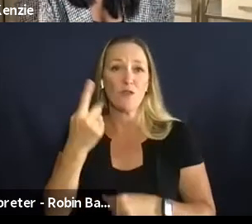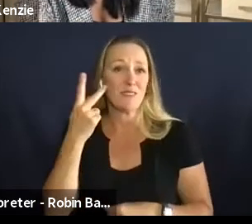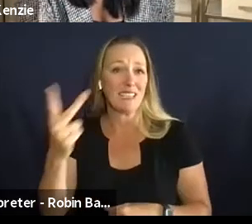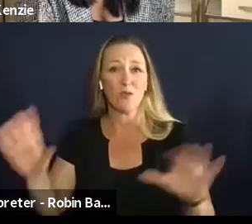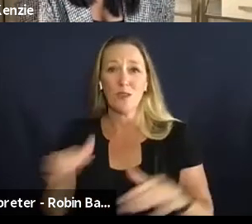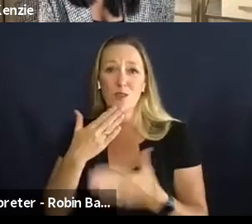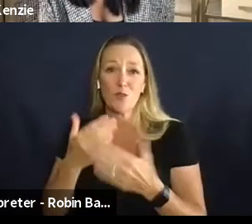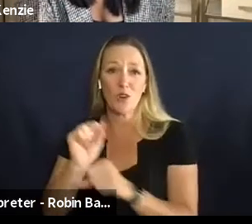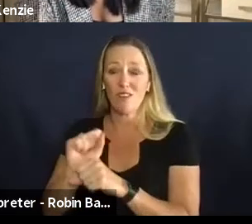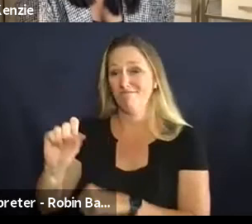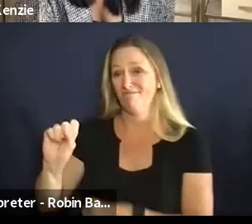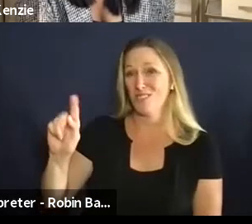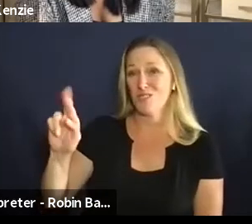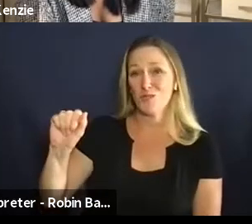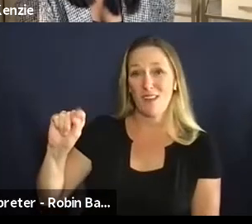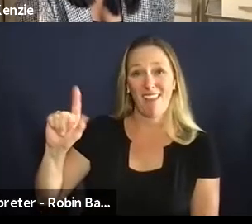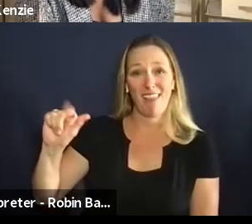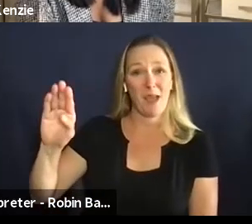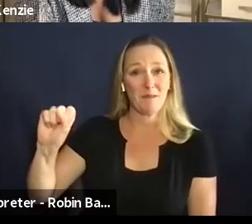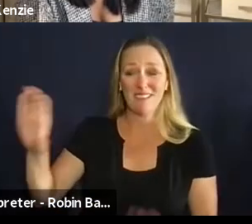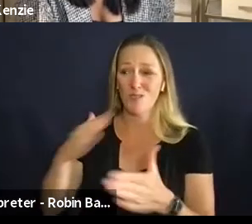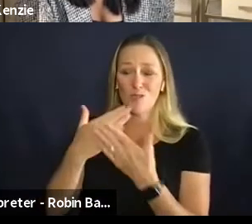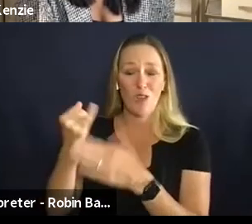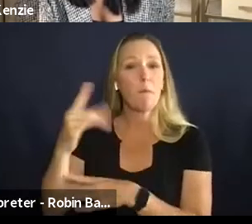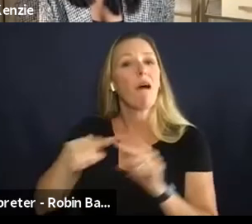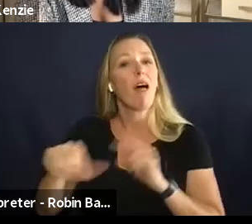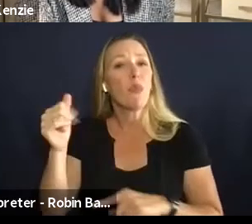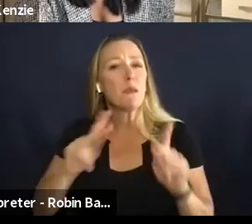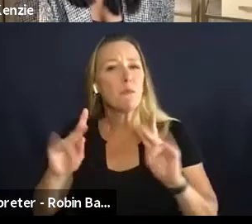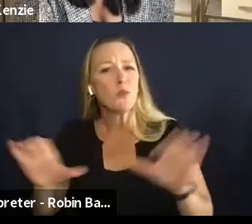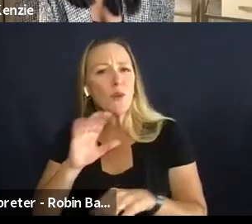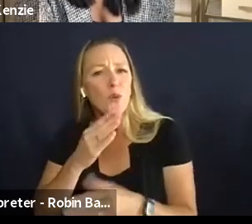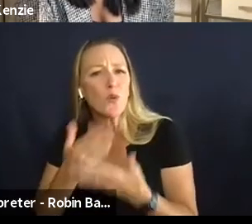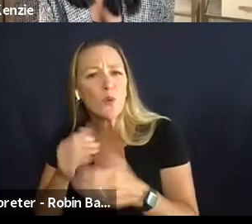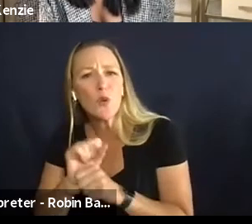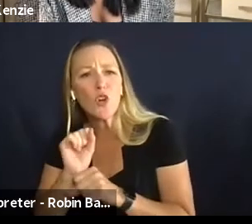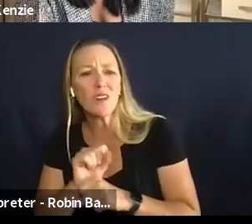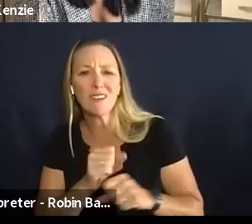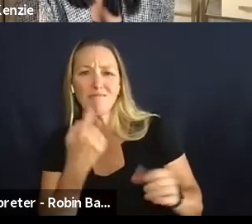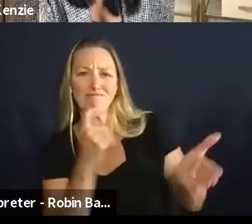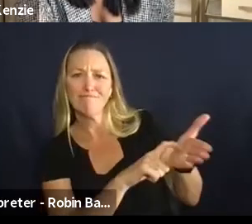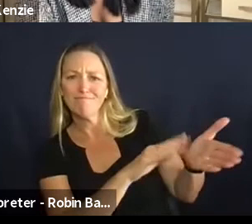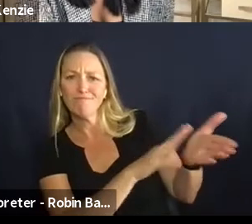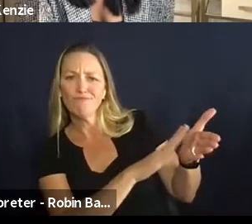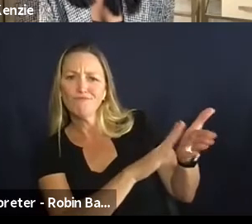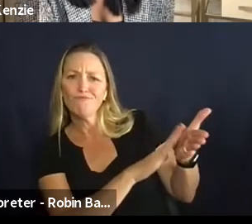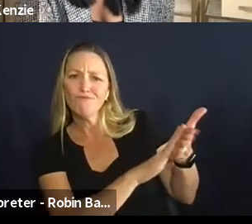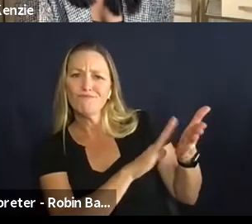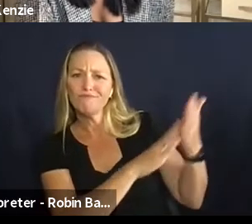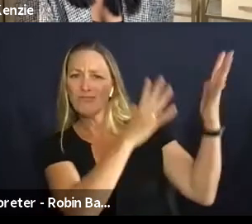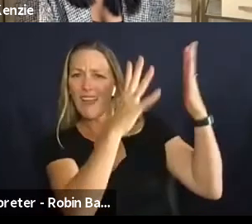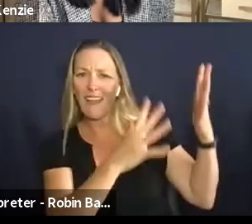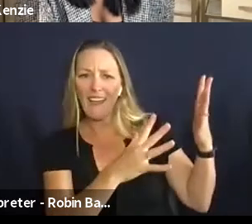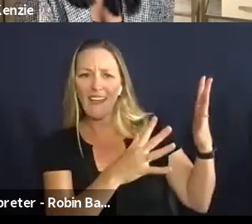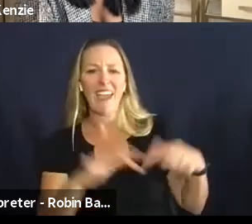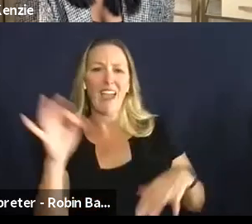but um if you see somebody else doing good work like i don't know hip hip hooray throw